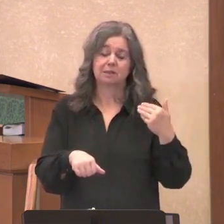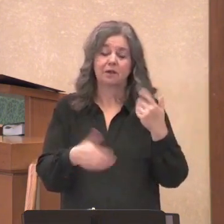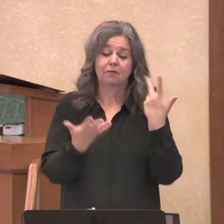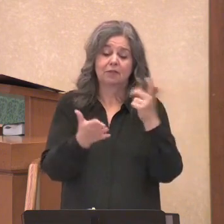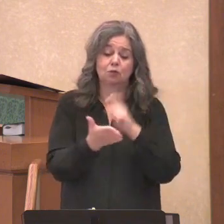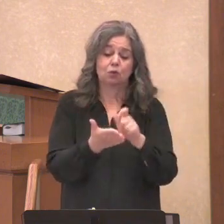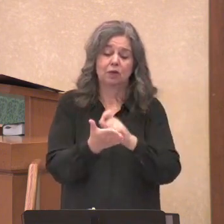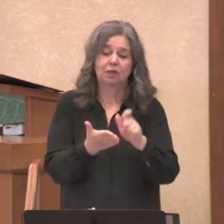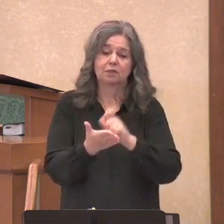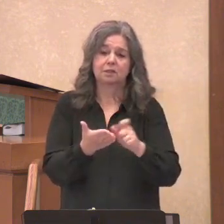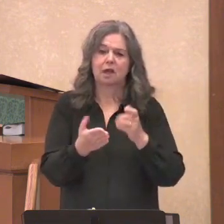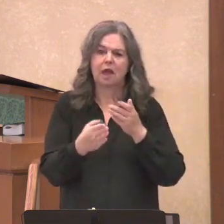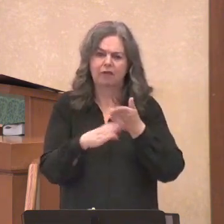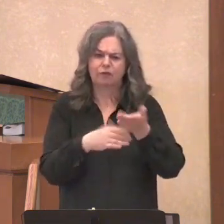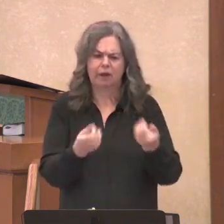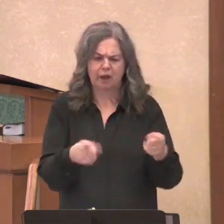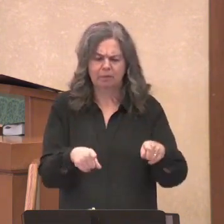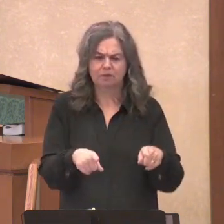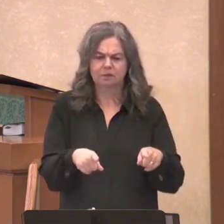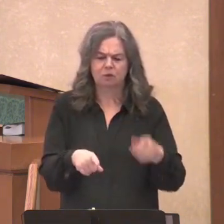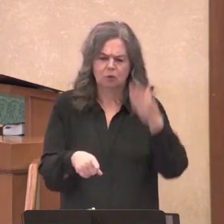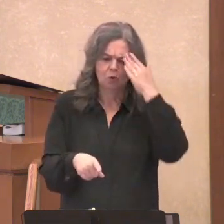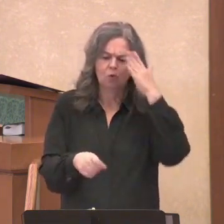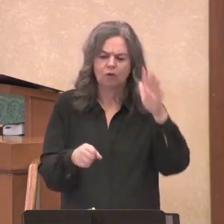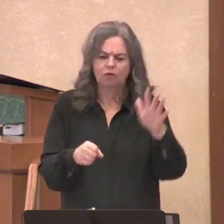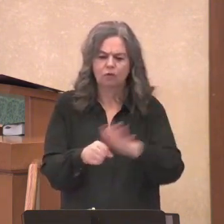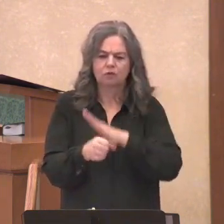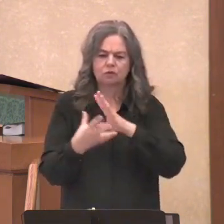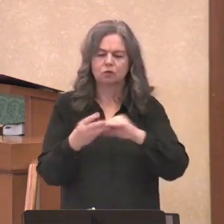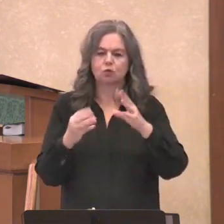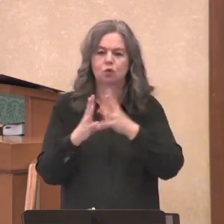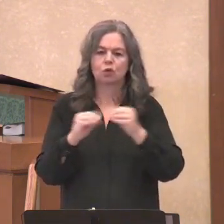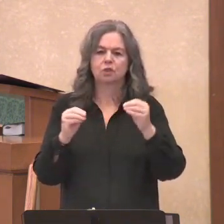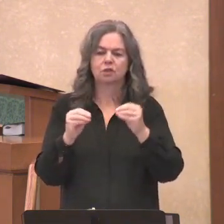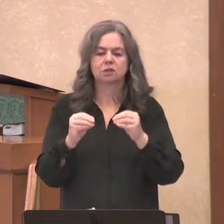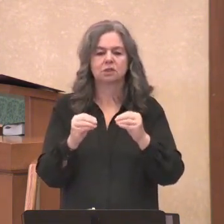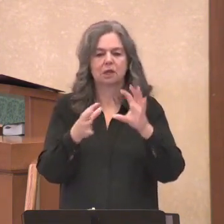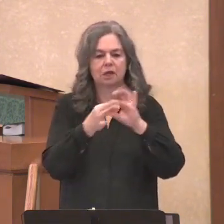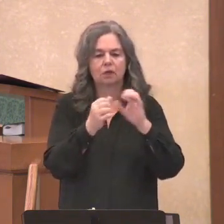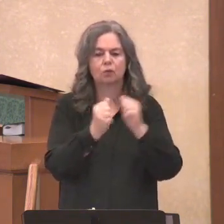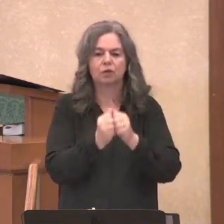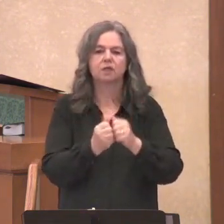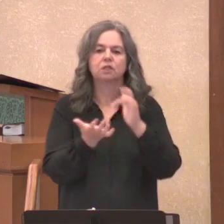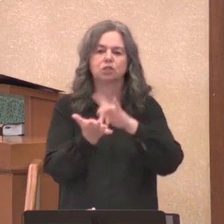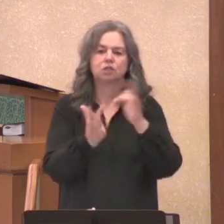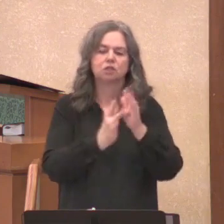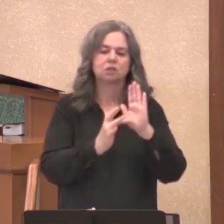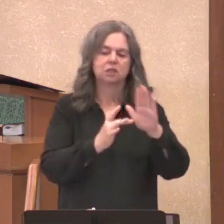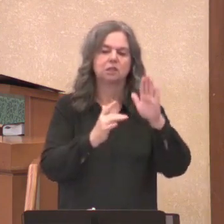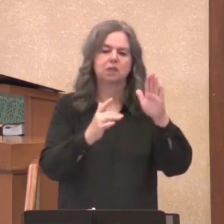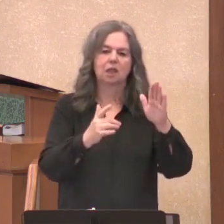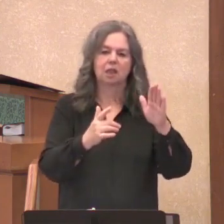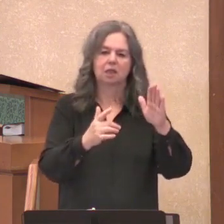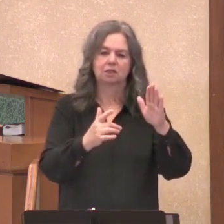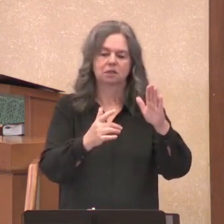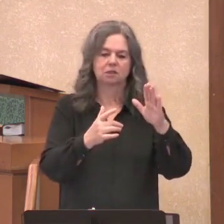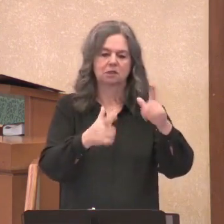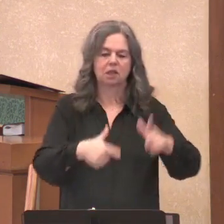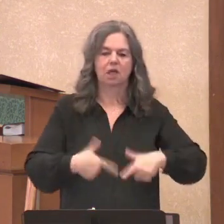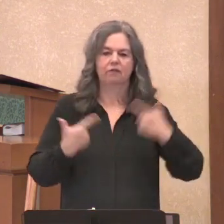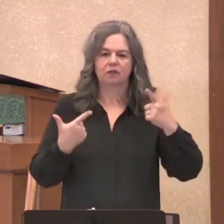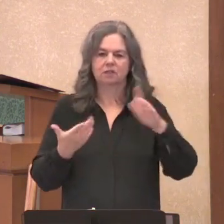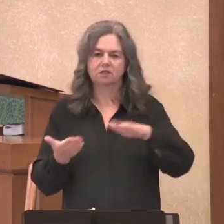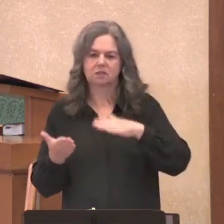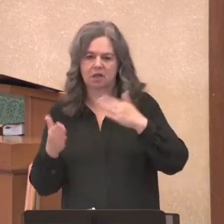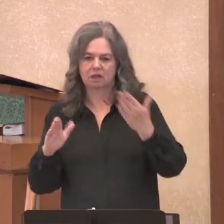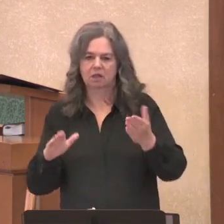it is written after the fact. We know the fullness of stories around Jesus' life, death, and resurrection. So that past tense, God loved